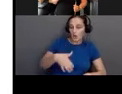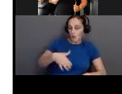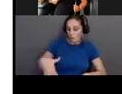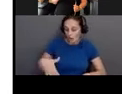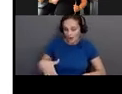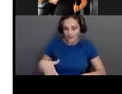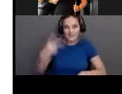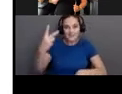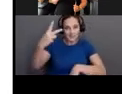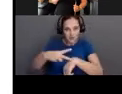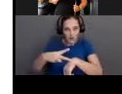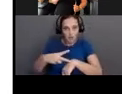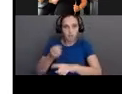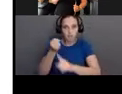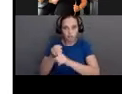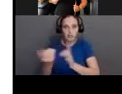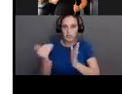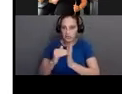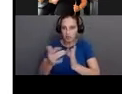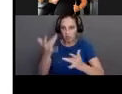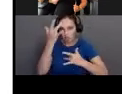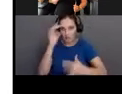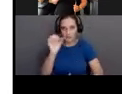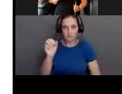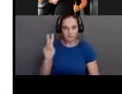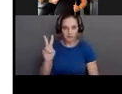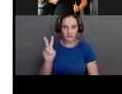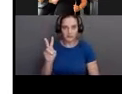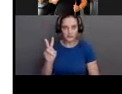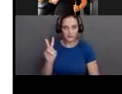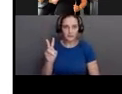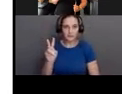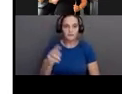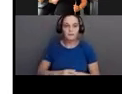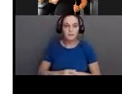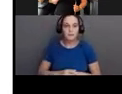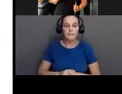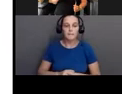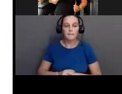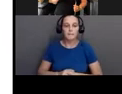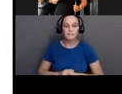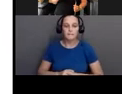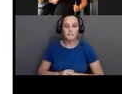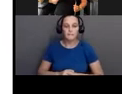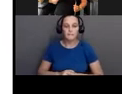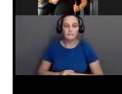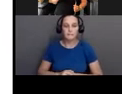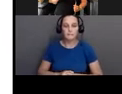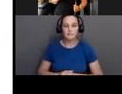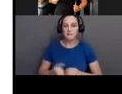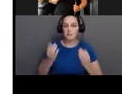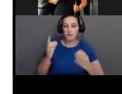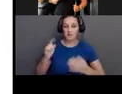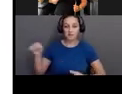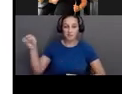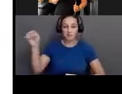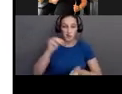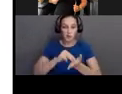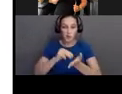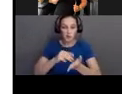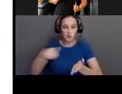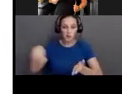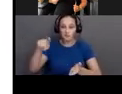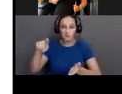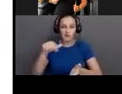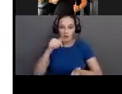very complex problem, and there's a lot of myths. And so, healthcare providers don't always know the latest information,